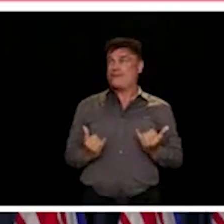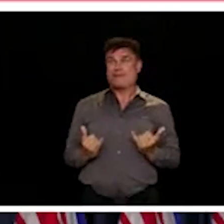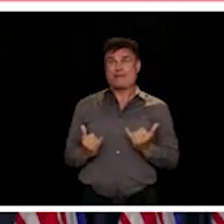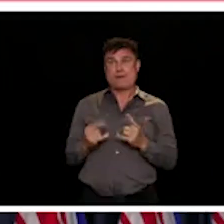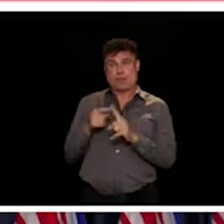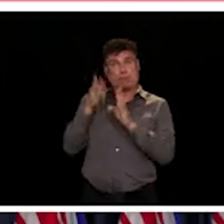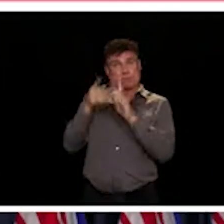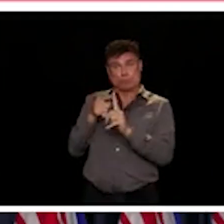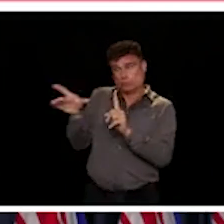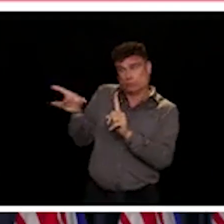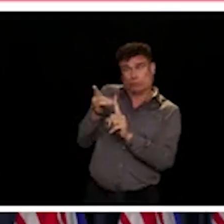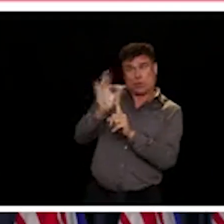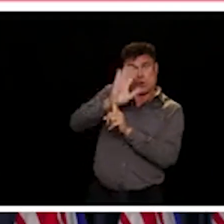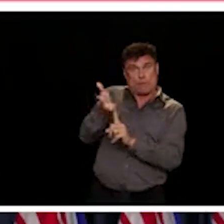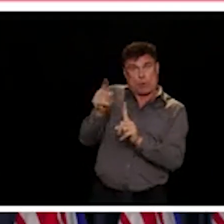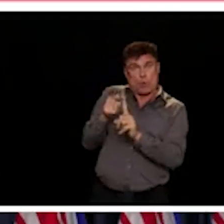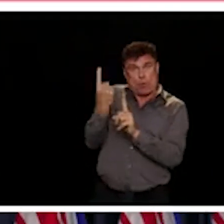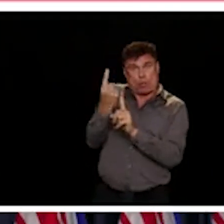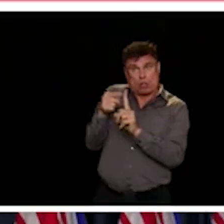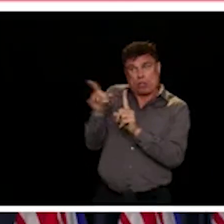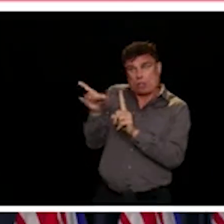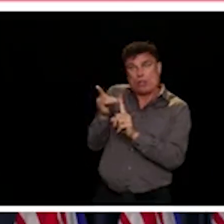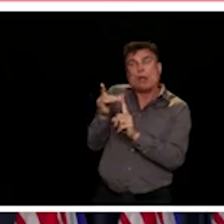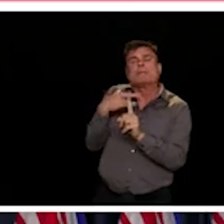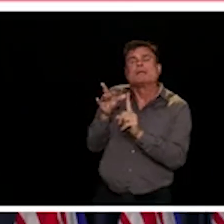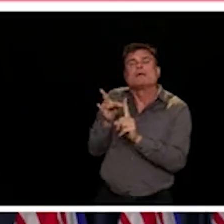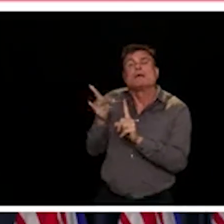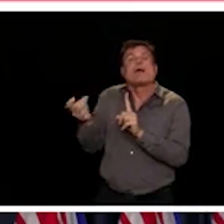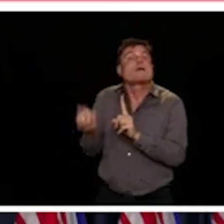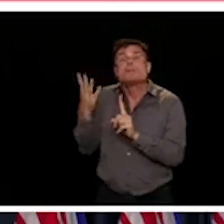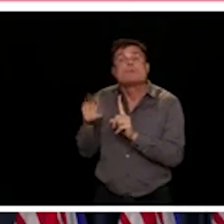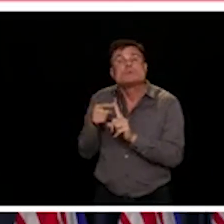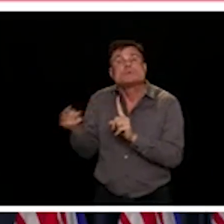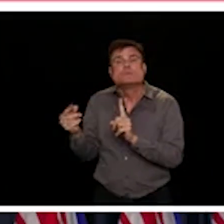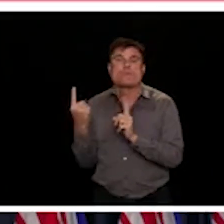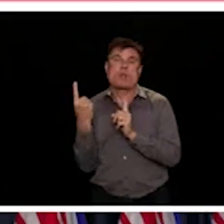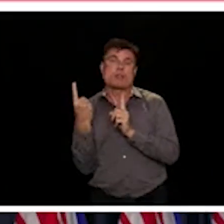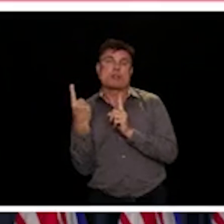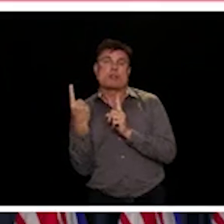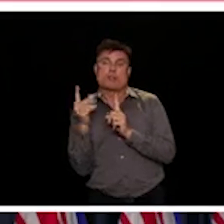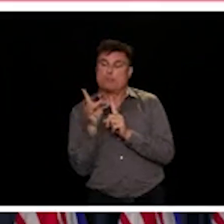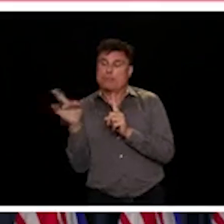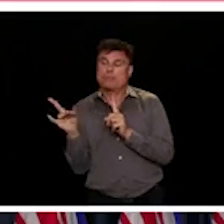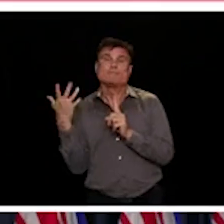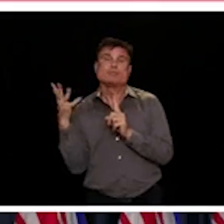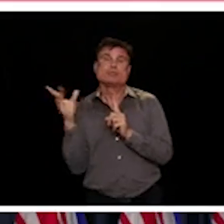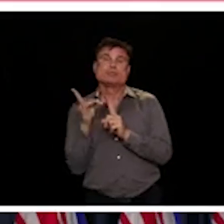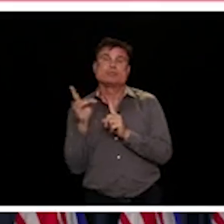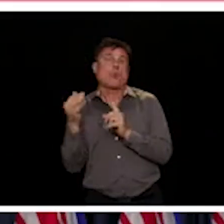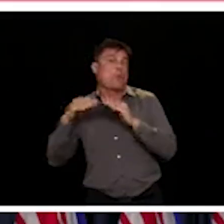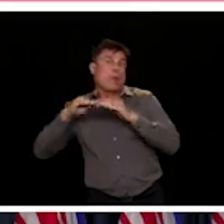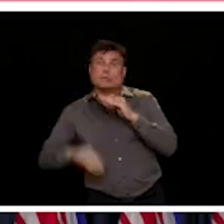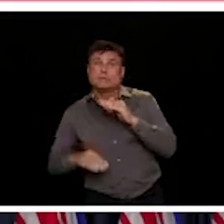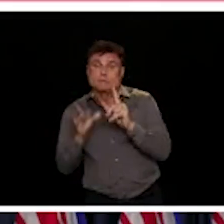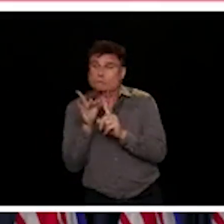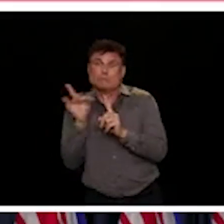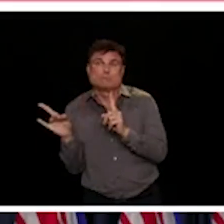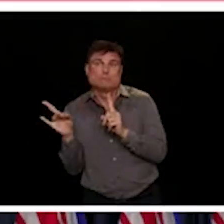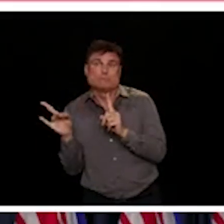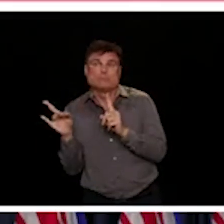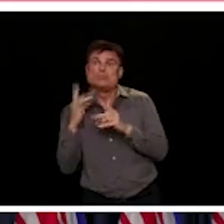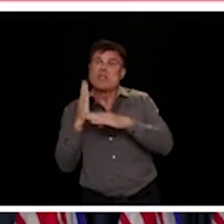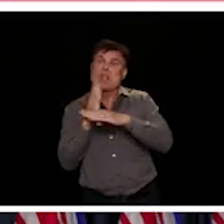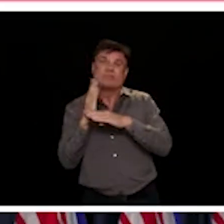that not everybody transmits and most people don't transmit to anybody after they develop symptoms themselves.